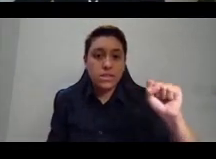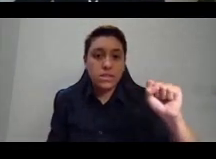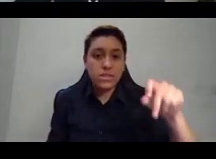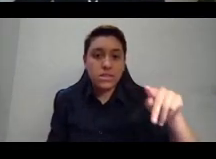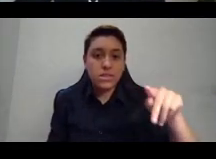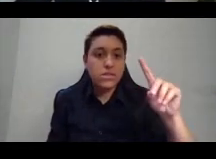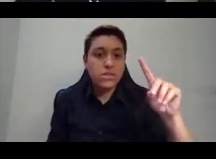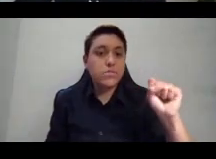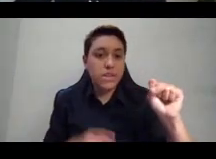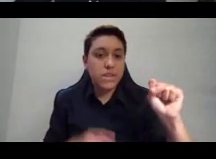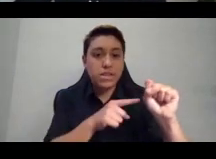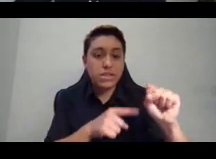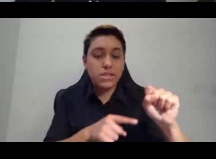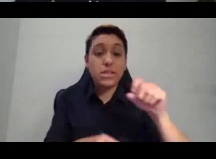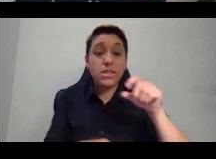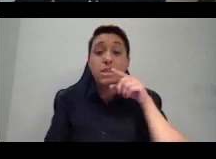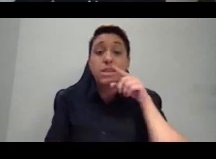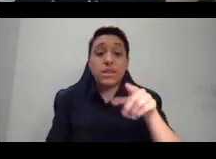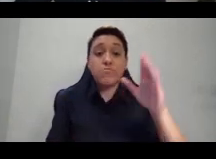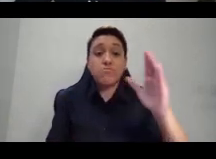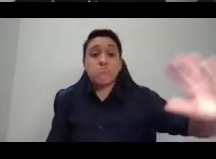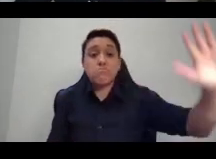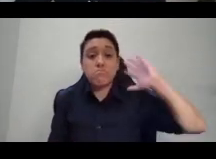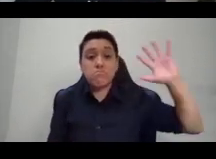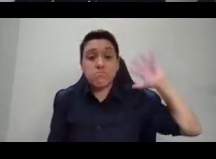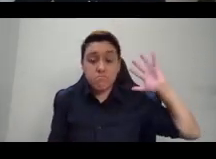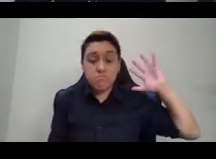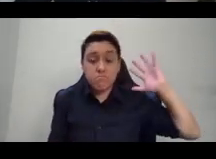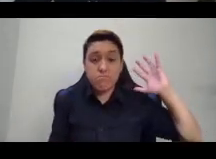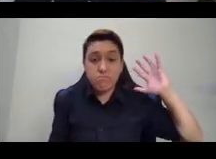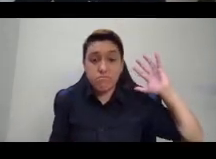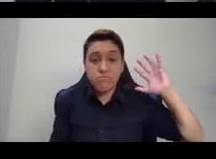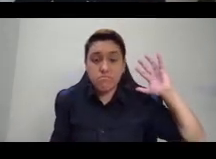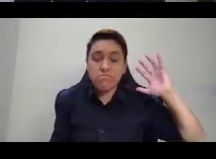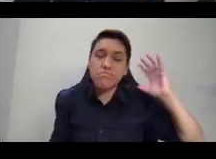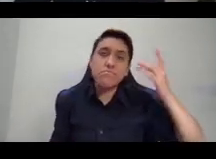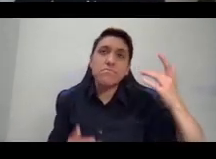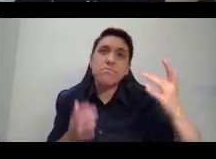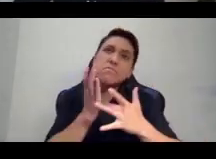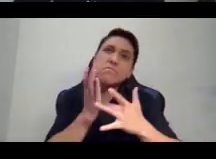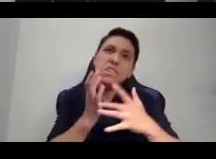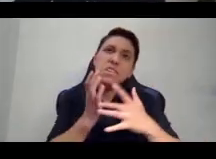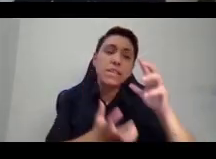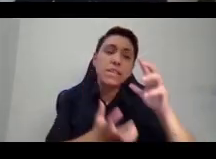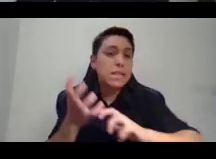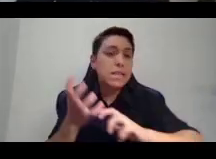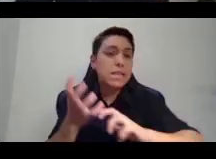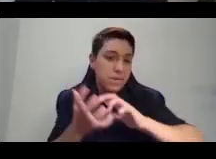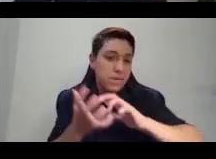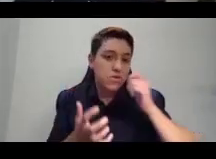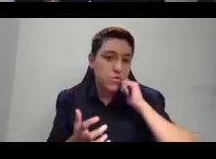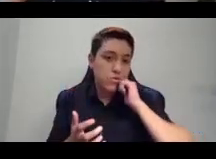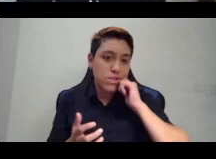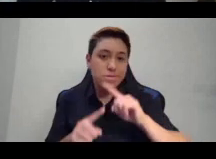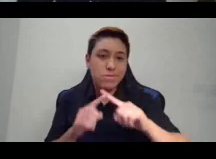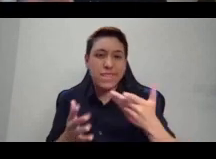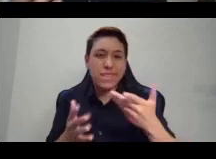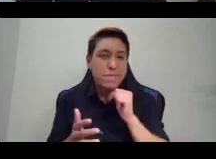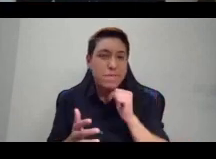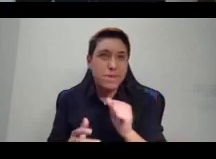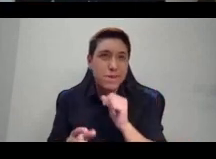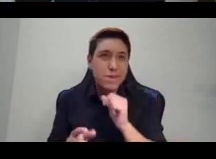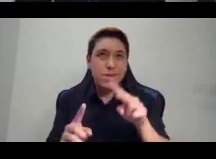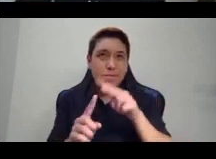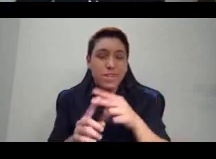technically a mixed race, but that might not apply. Part Spanish,